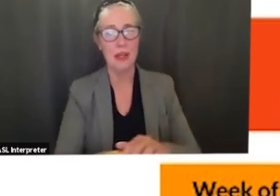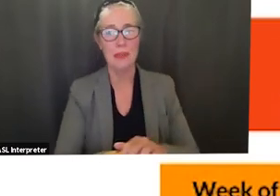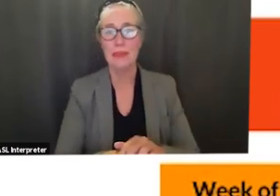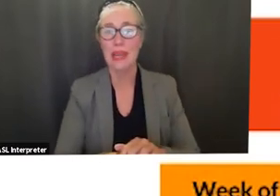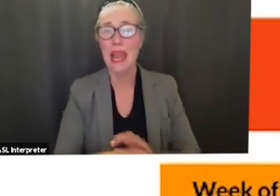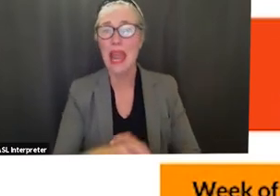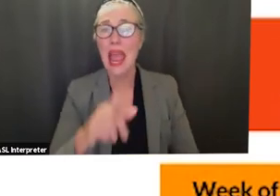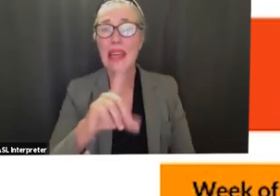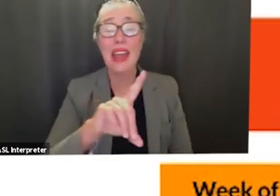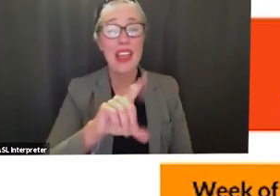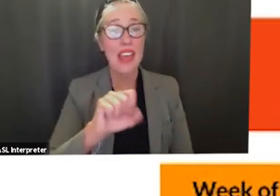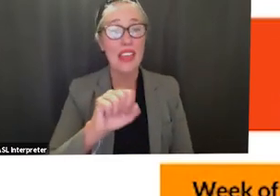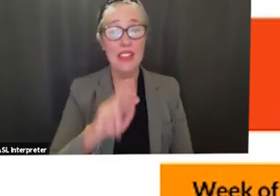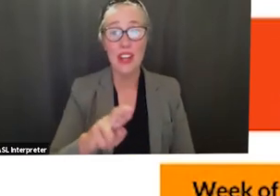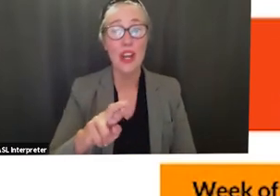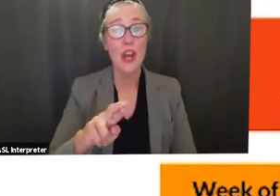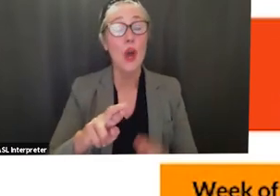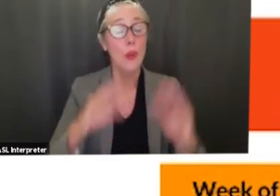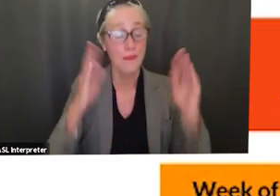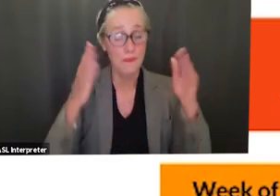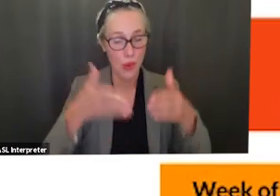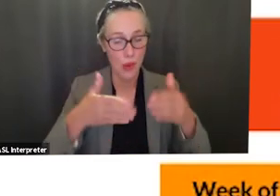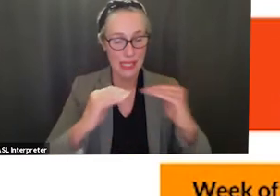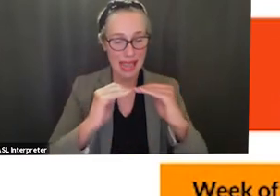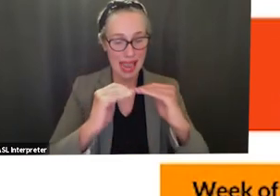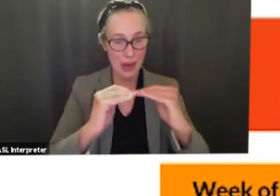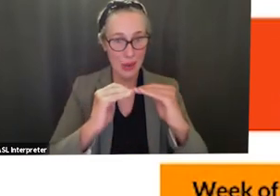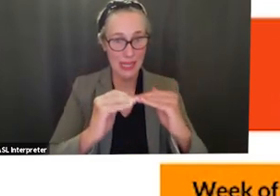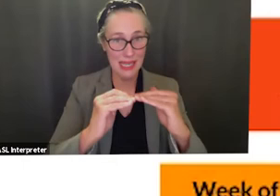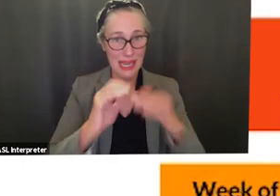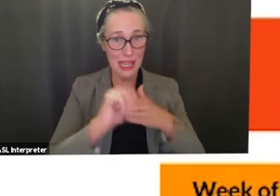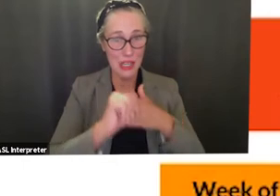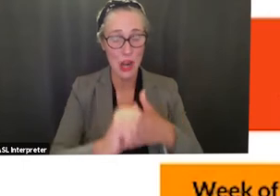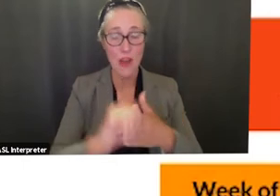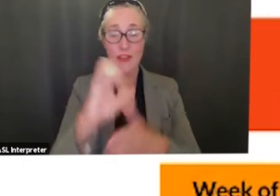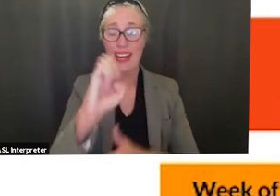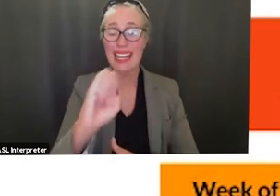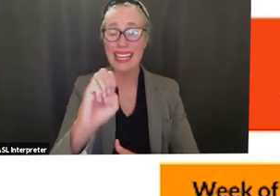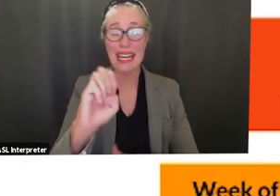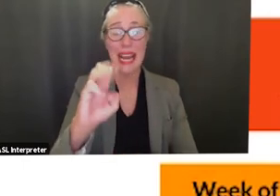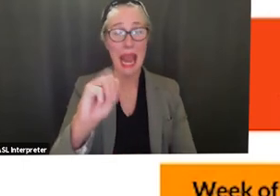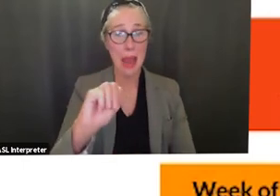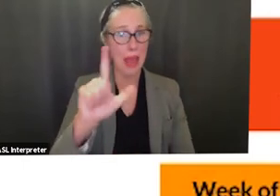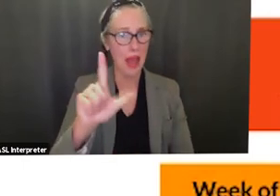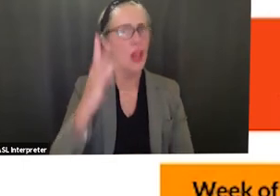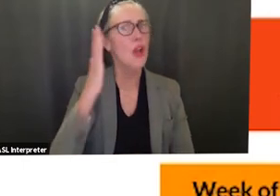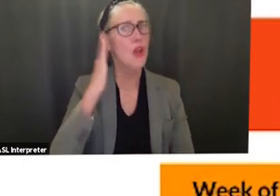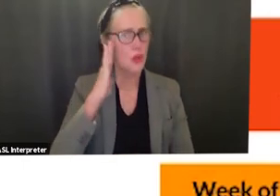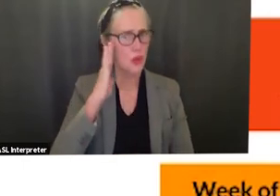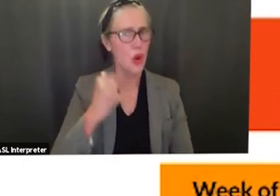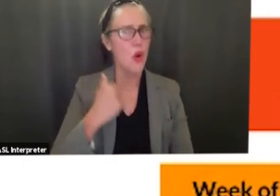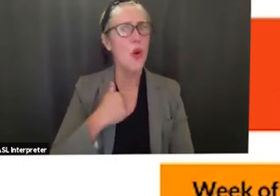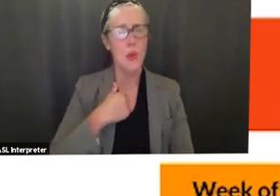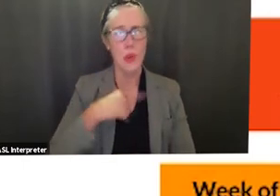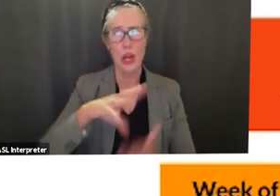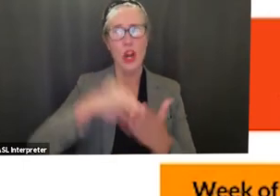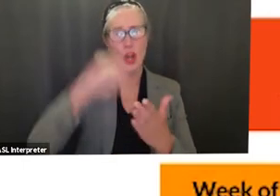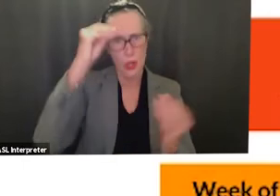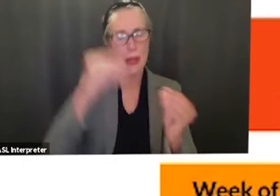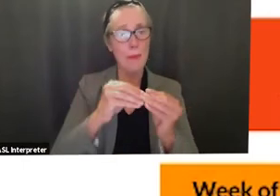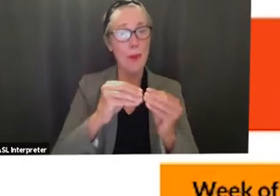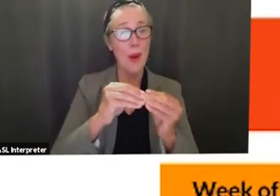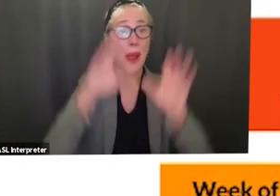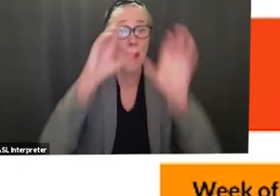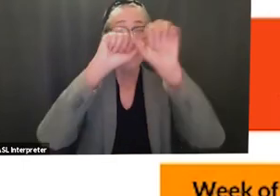equity leadership for our emls as we all know that is something we are continuing to learn around aboard president ford